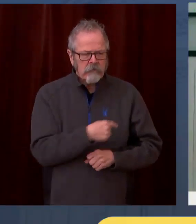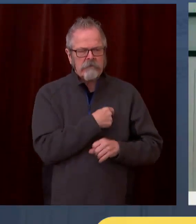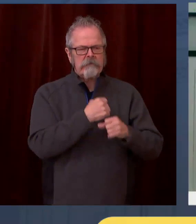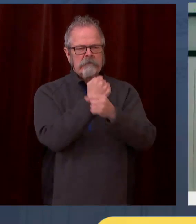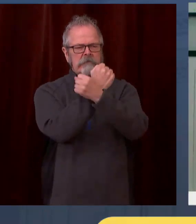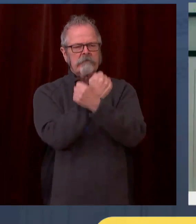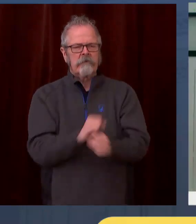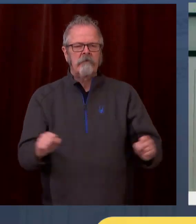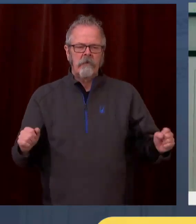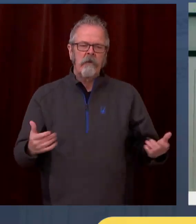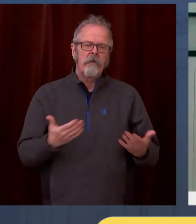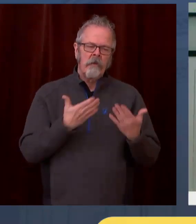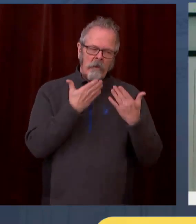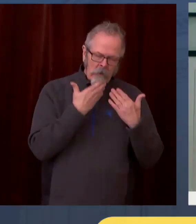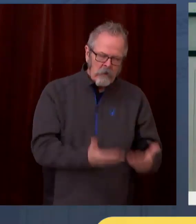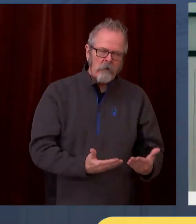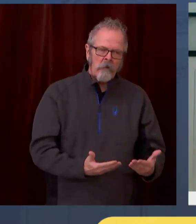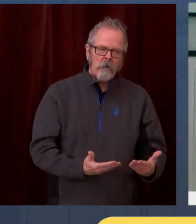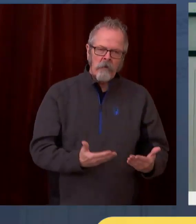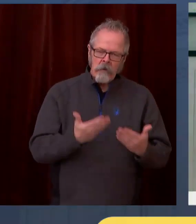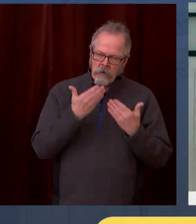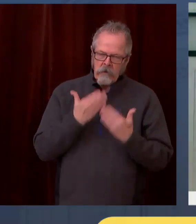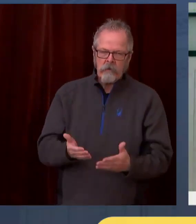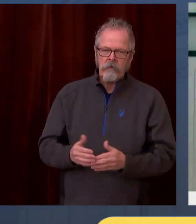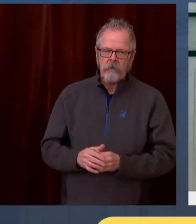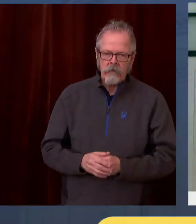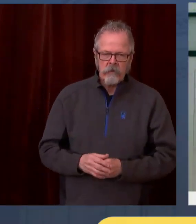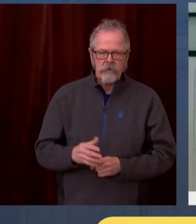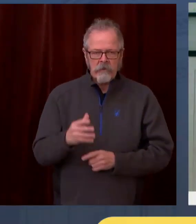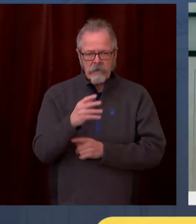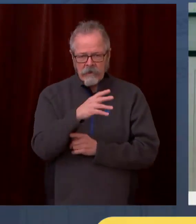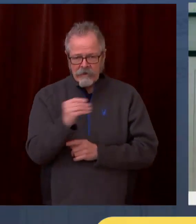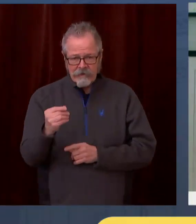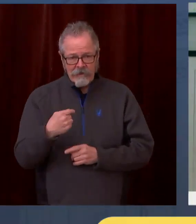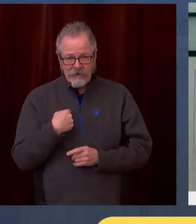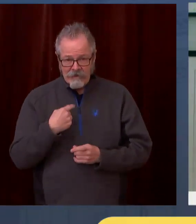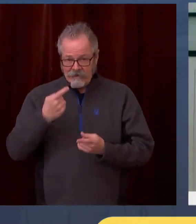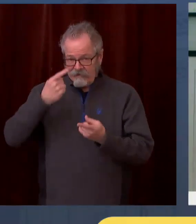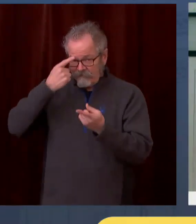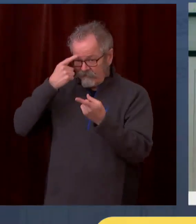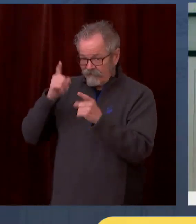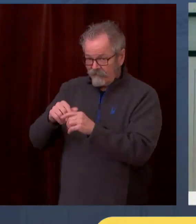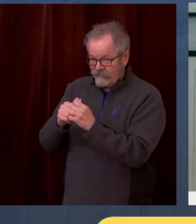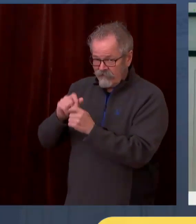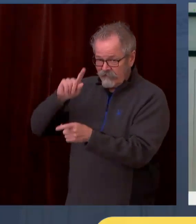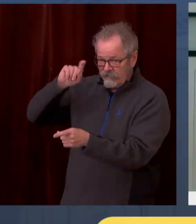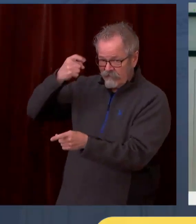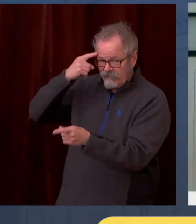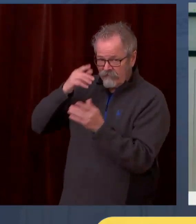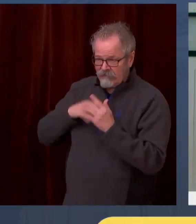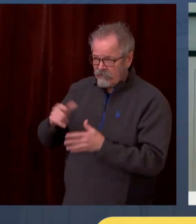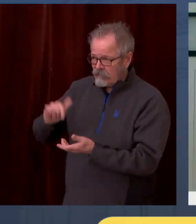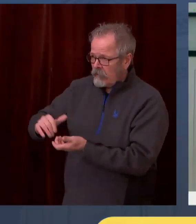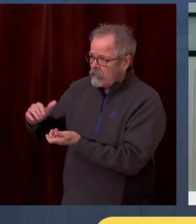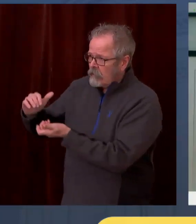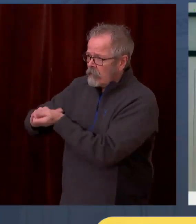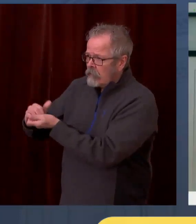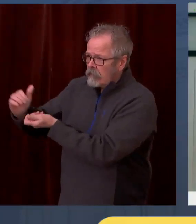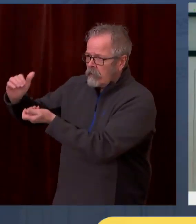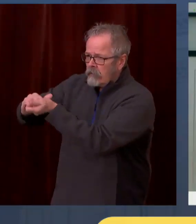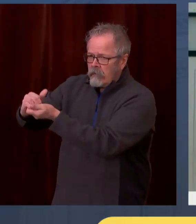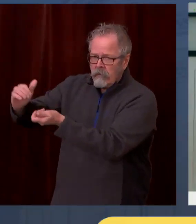about the extraordinary partnering among the public sector, the private sector, unions, volunteers, volunteers. It's